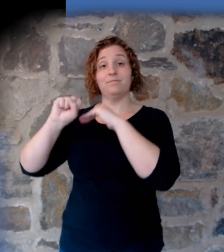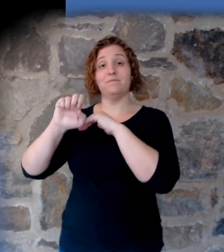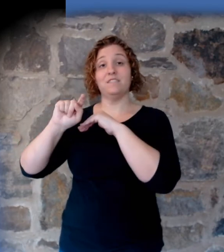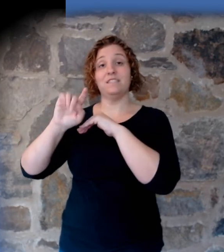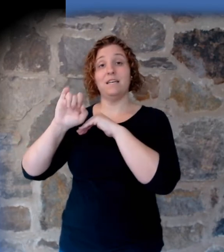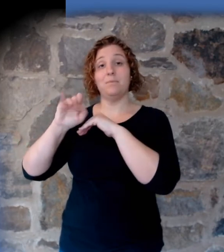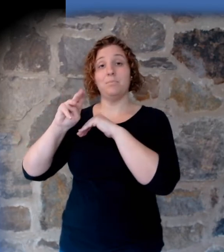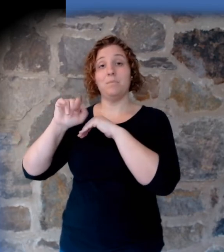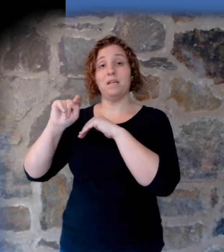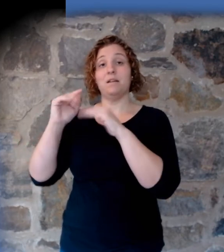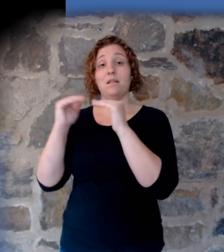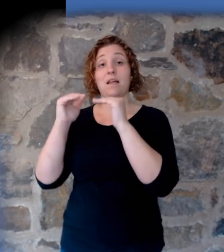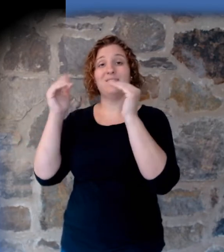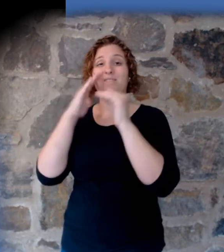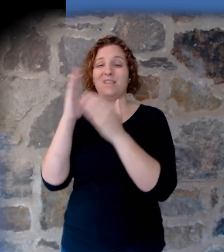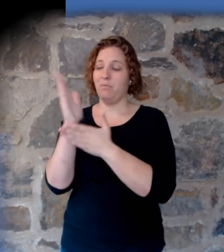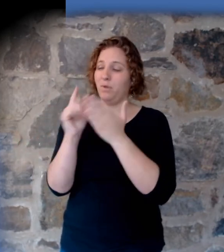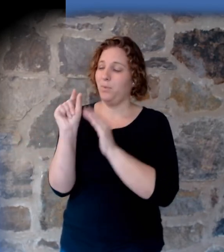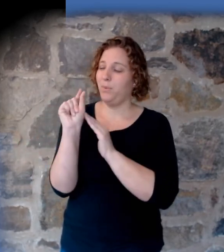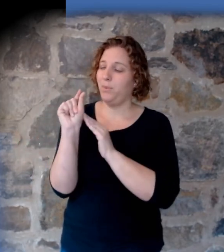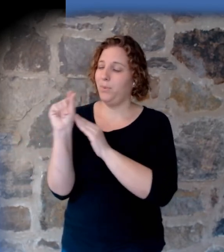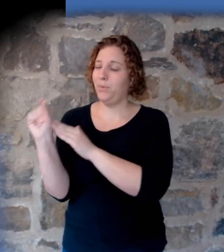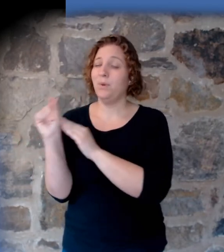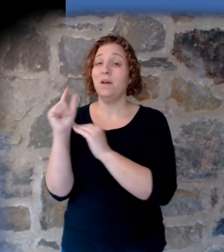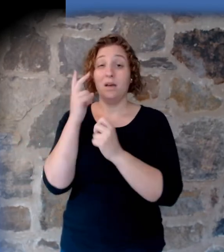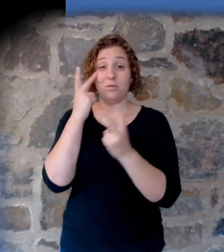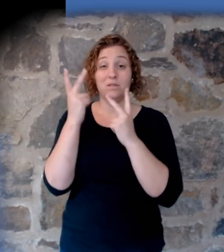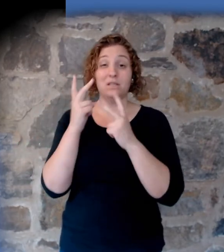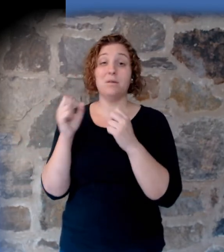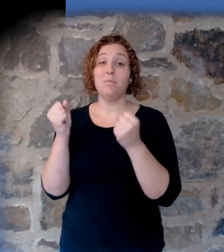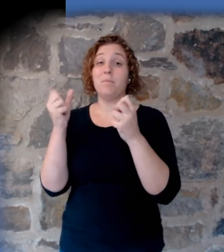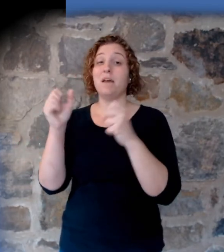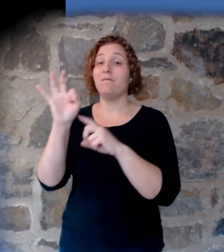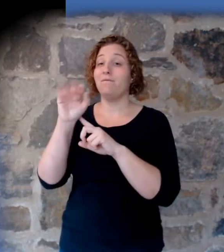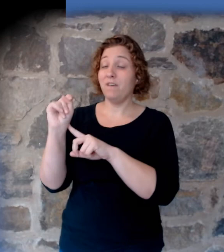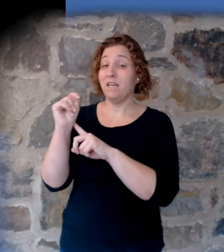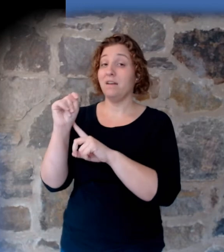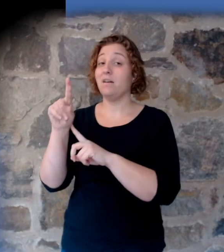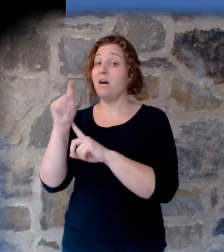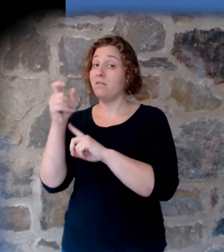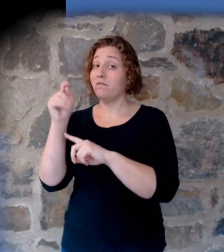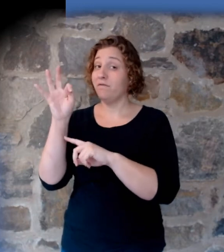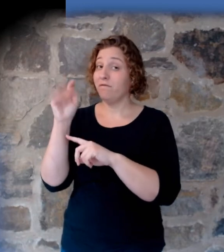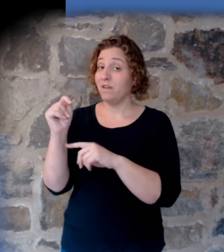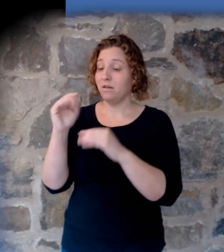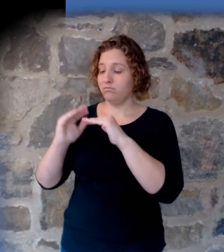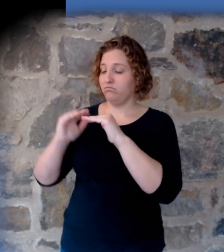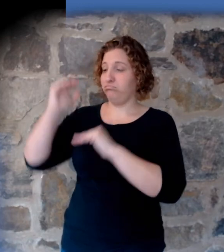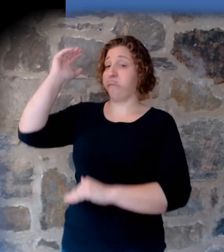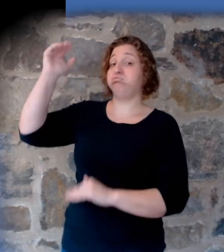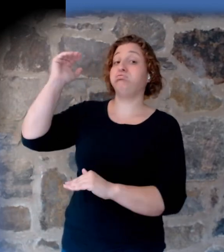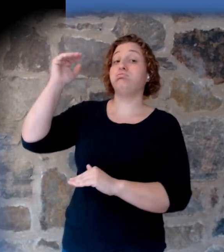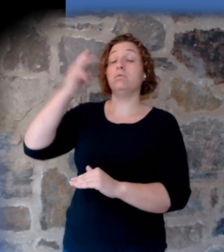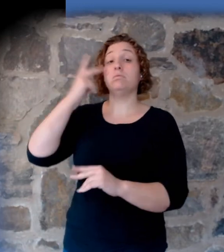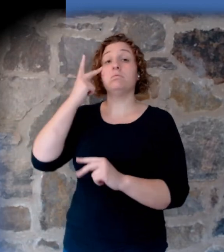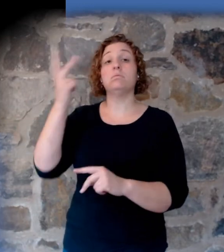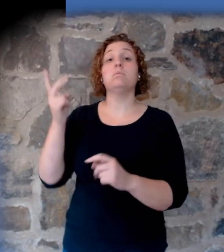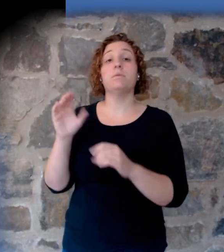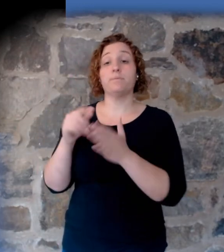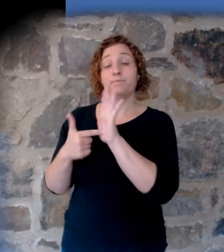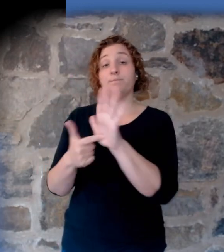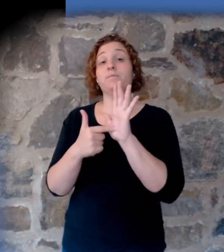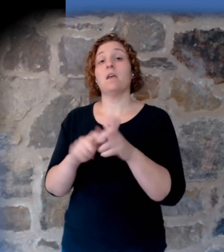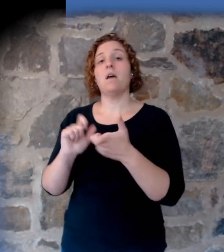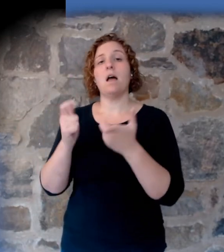inch thick and had tens of feet, hundreds of feet thickness of this material demonstrated very clearly how rapidly